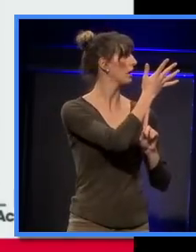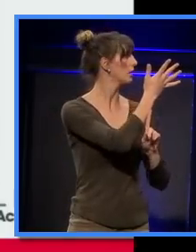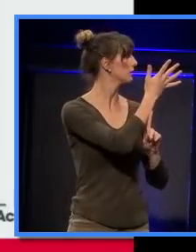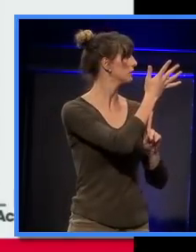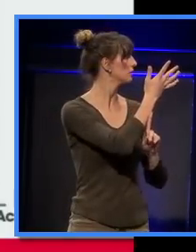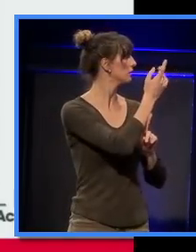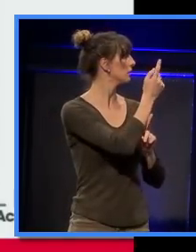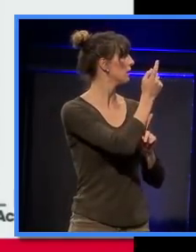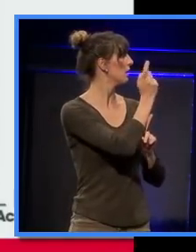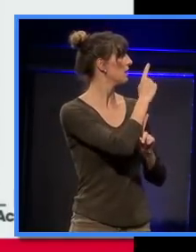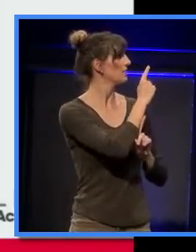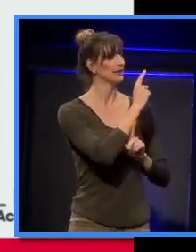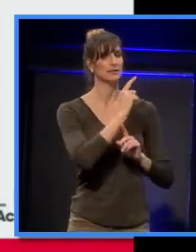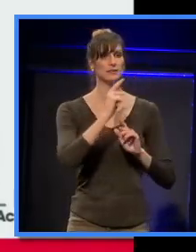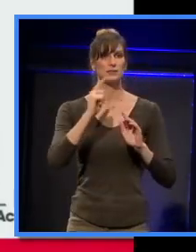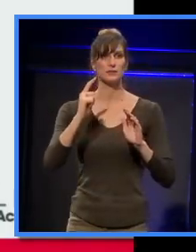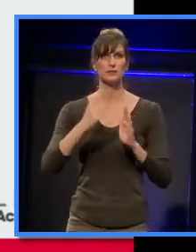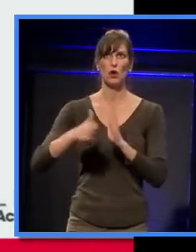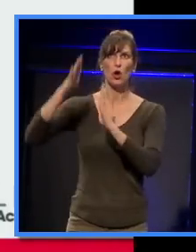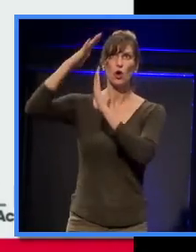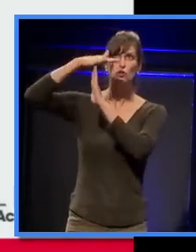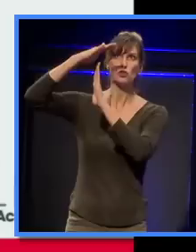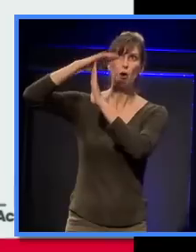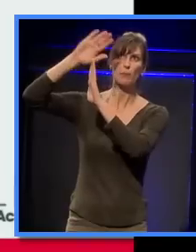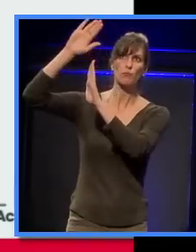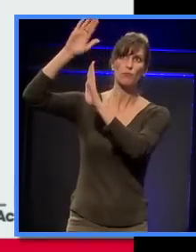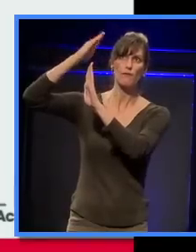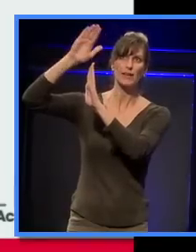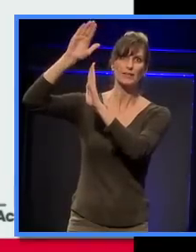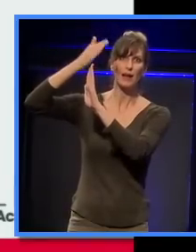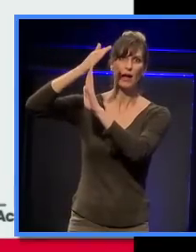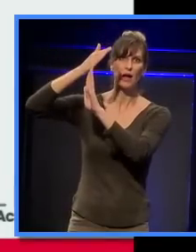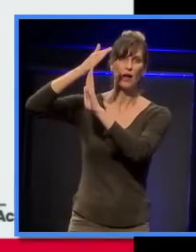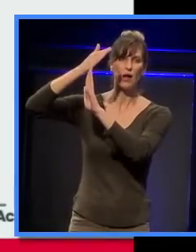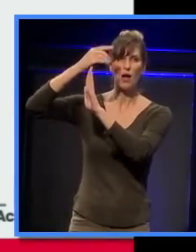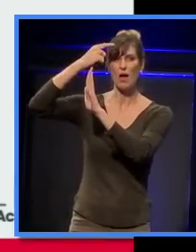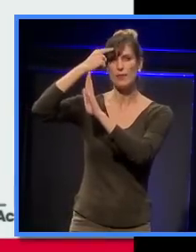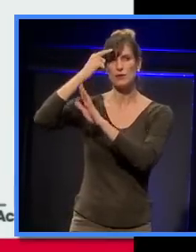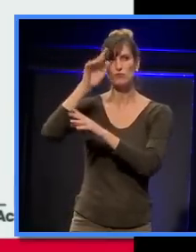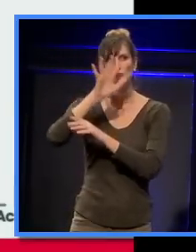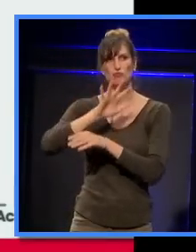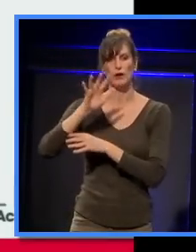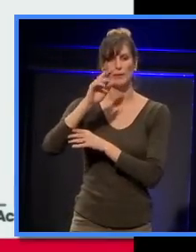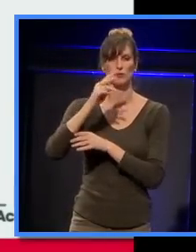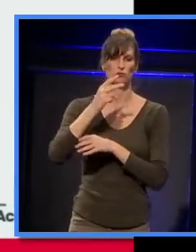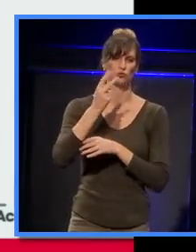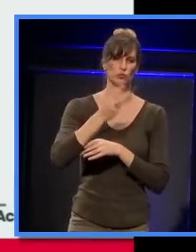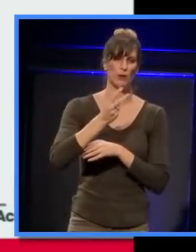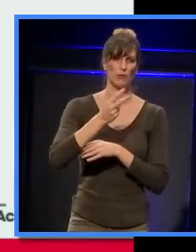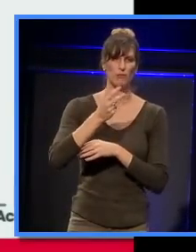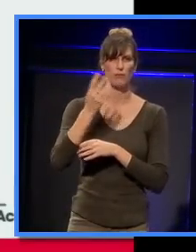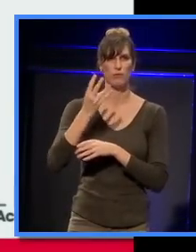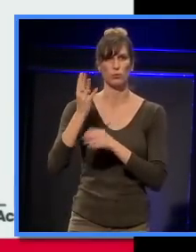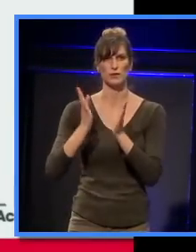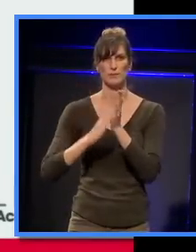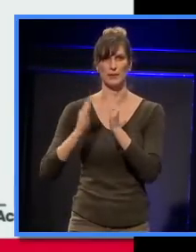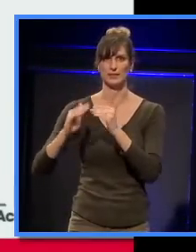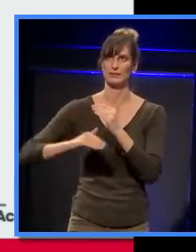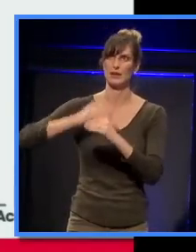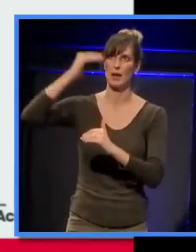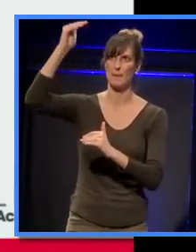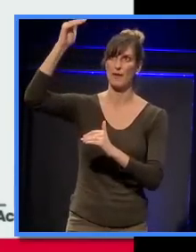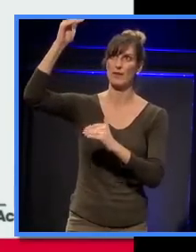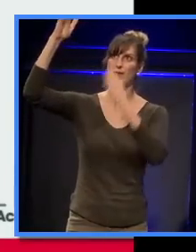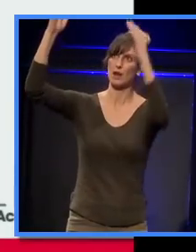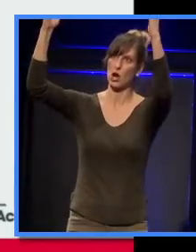is the overstaged reflector, which is normally at about 12 to 14 metres above the stage. They'd lowered it down onto the stage